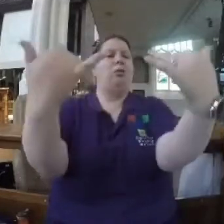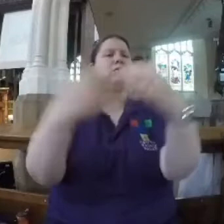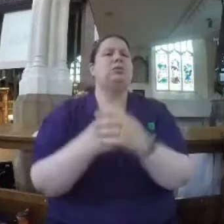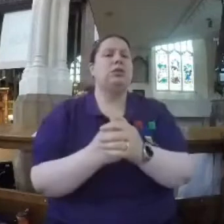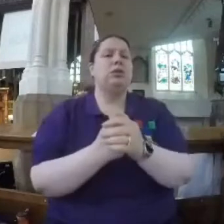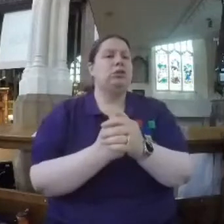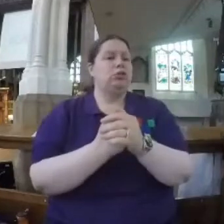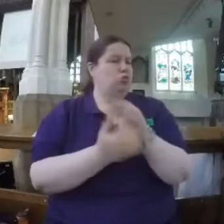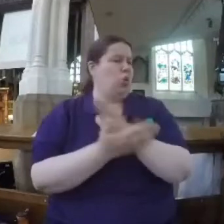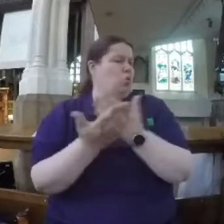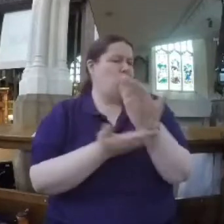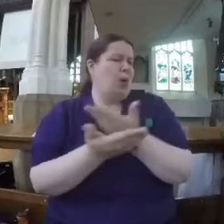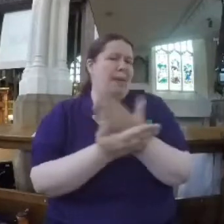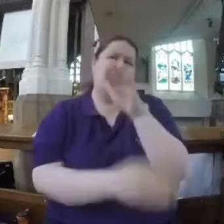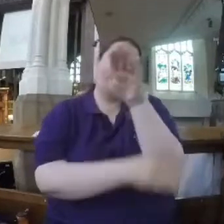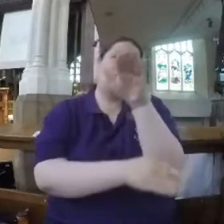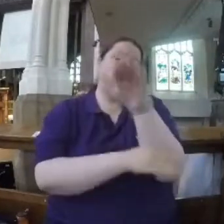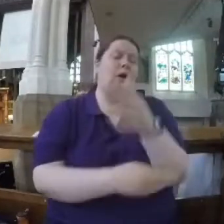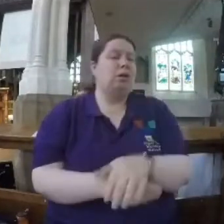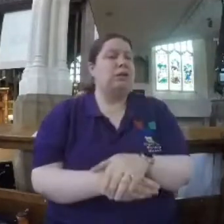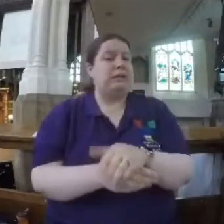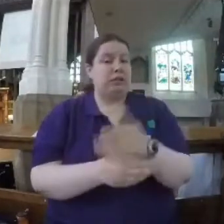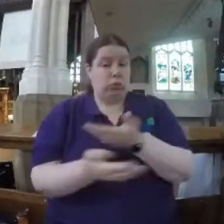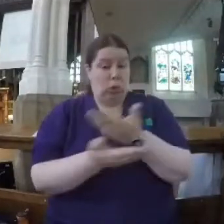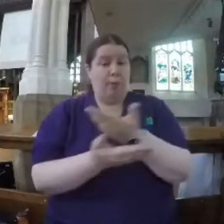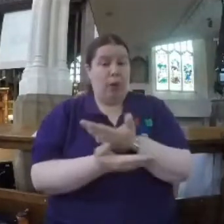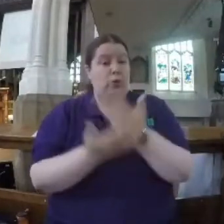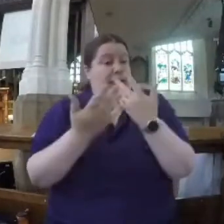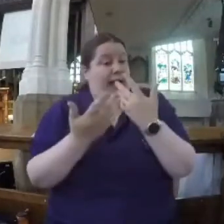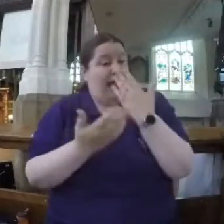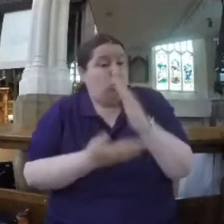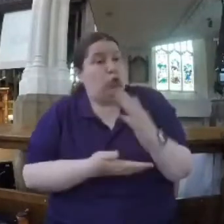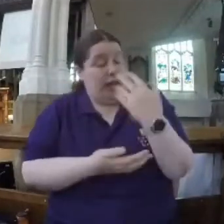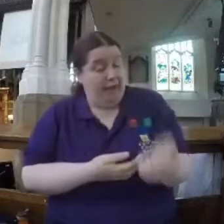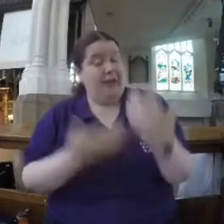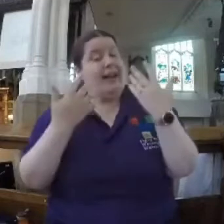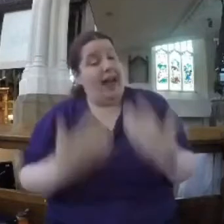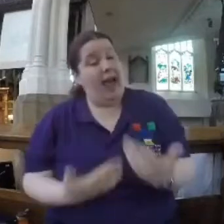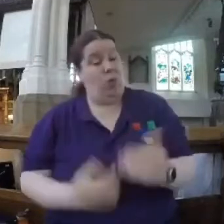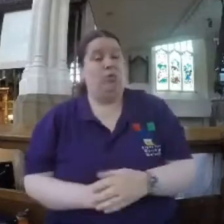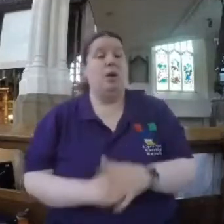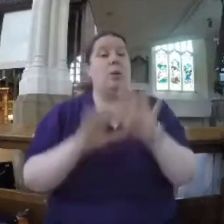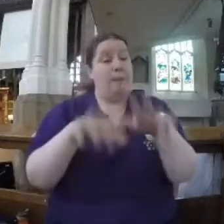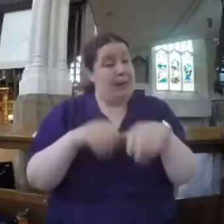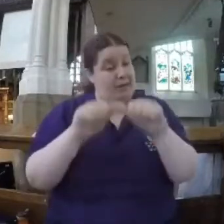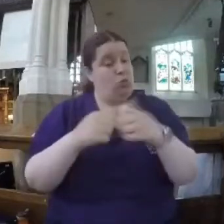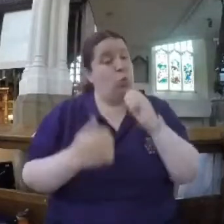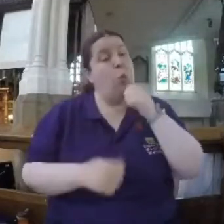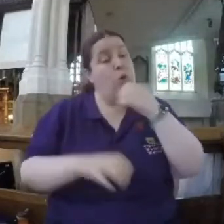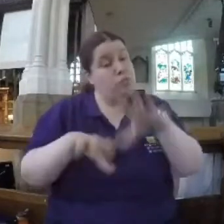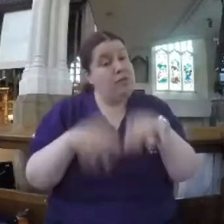future realm or kingdom. These are actually for the now. The blessings start now.